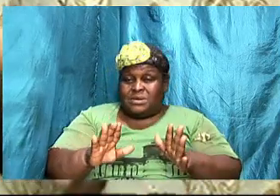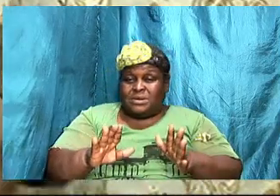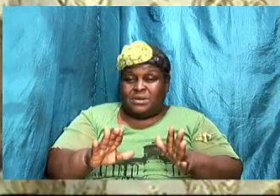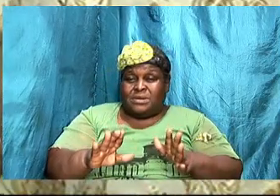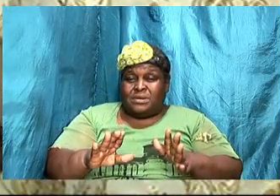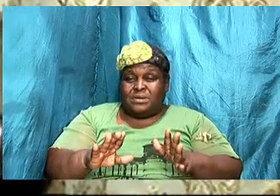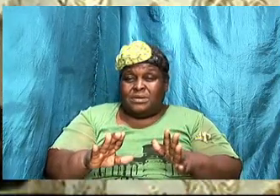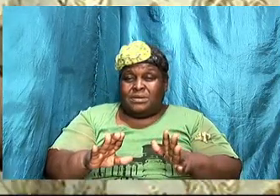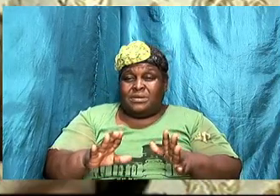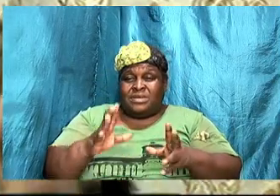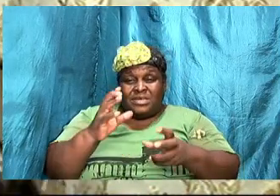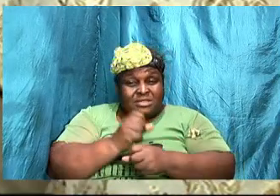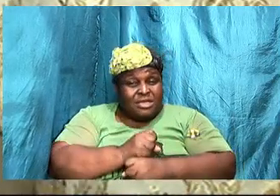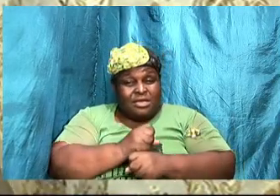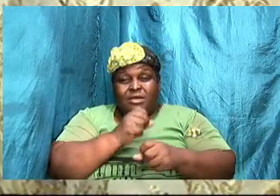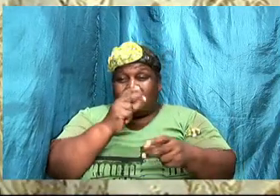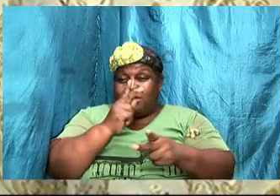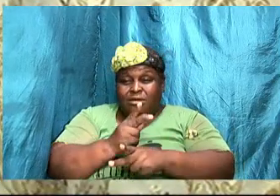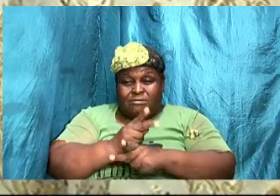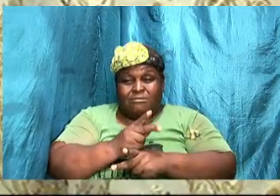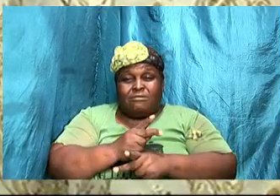treat each other good